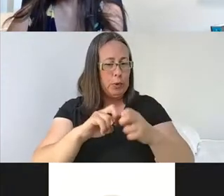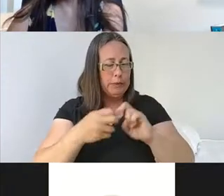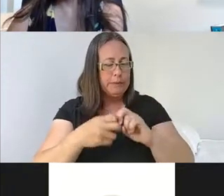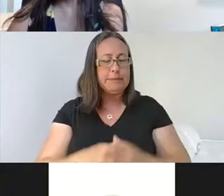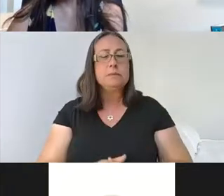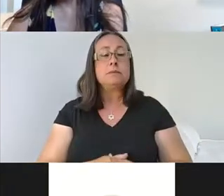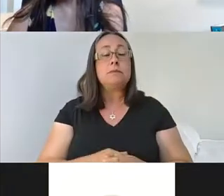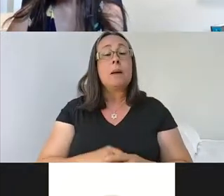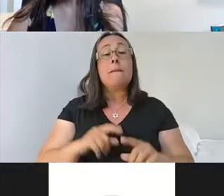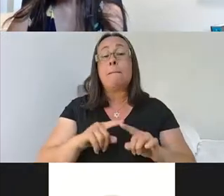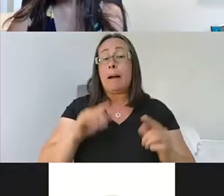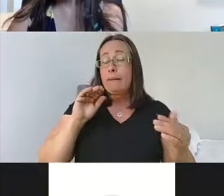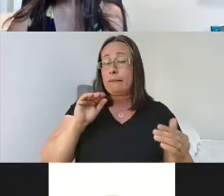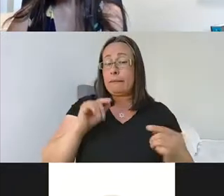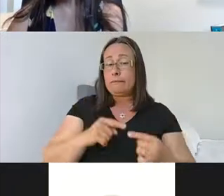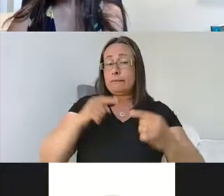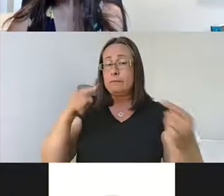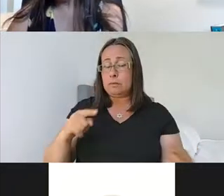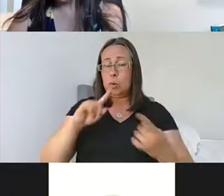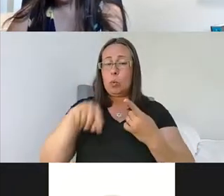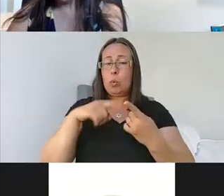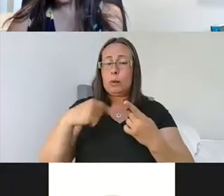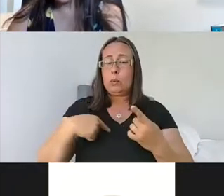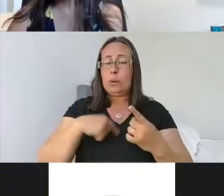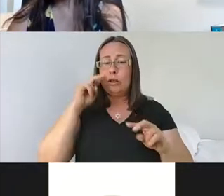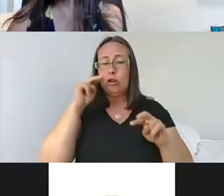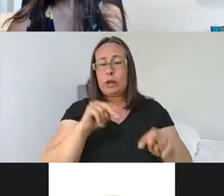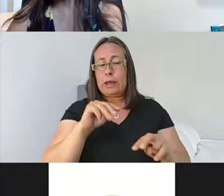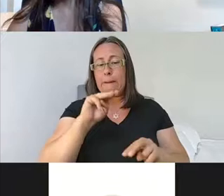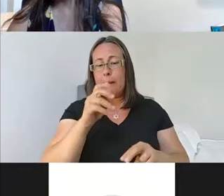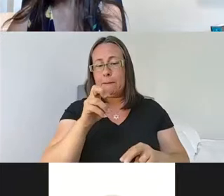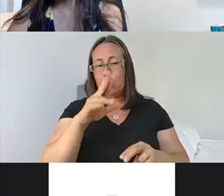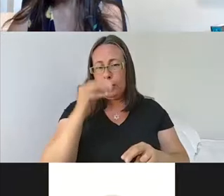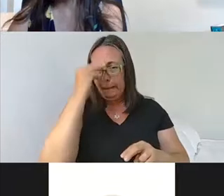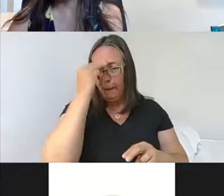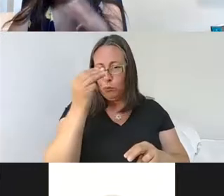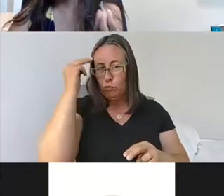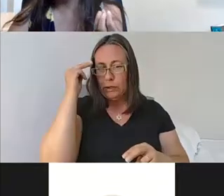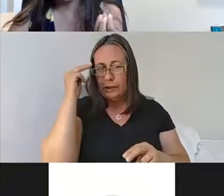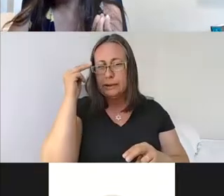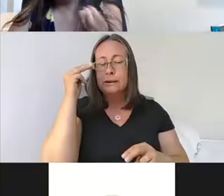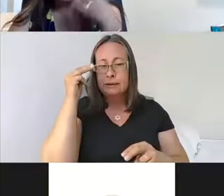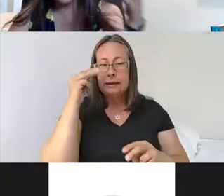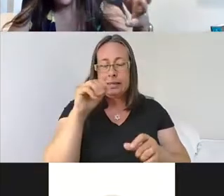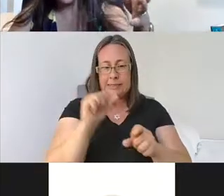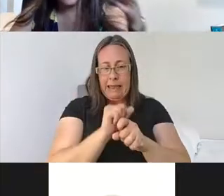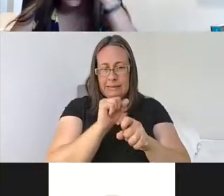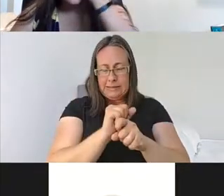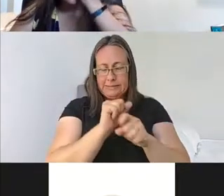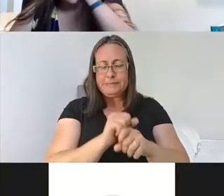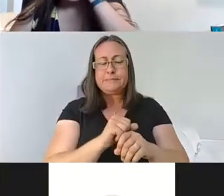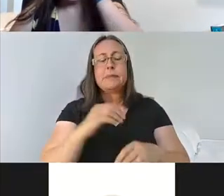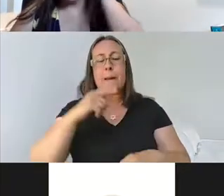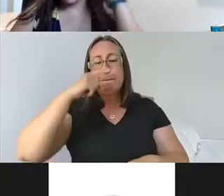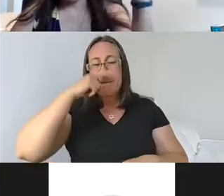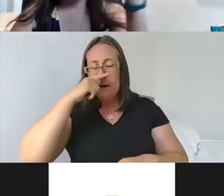when we look at, um, uh, a memory task, which is contextual fear conditioning. And in this task, we put the mouse in